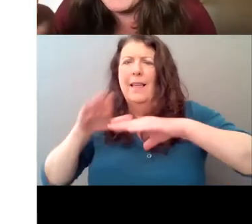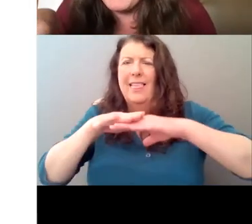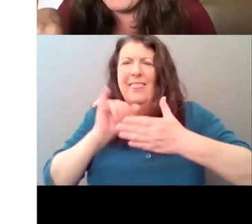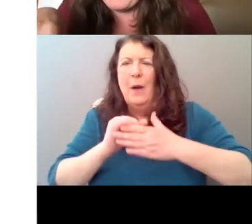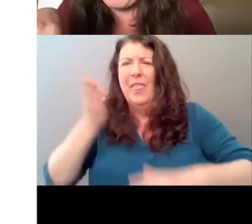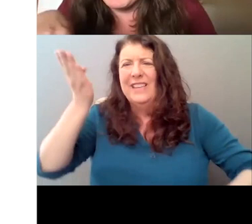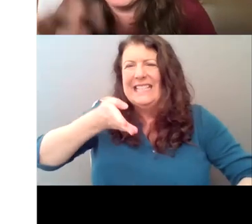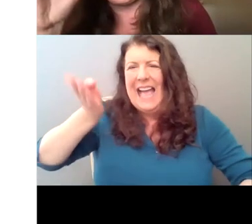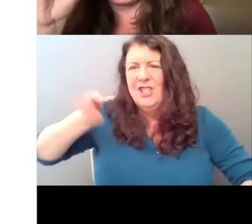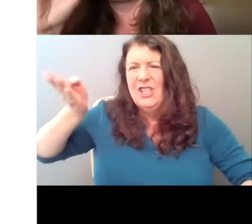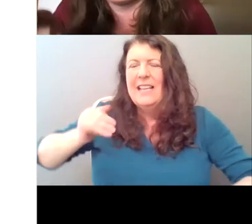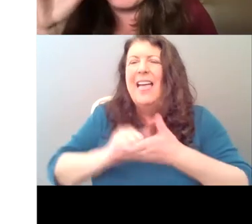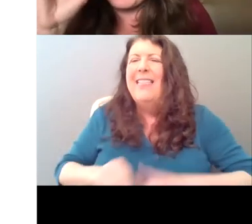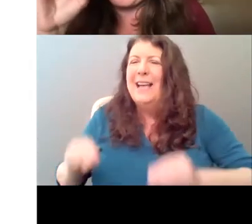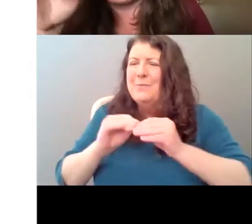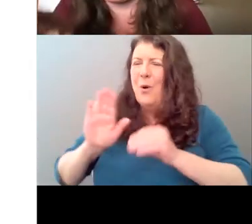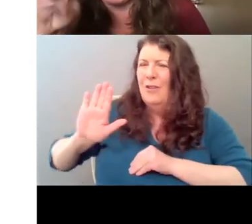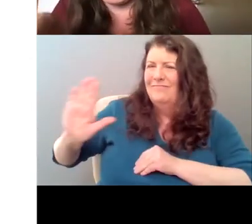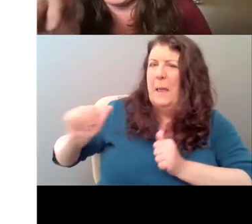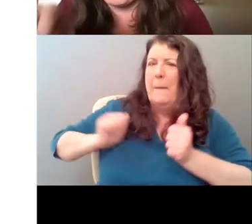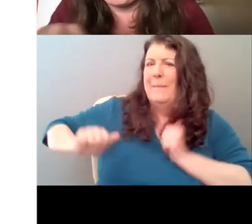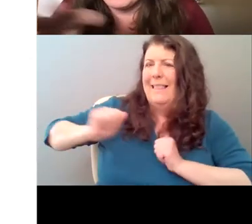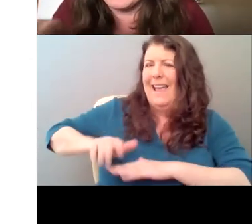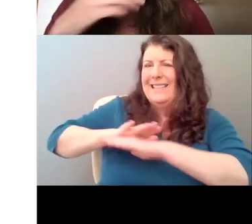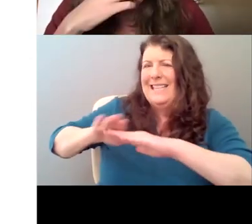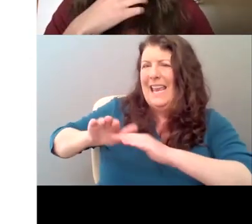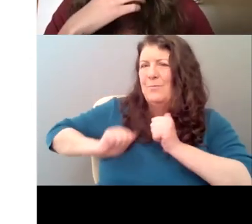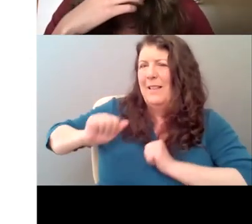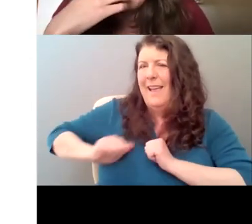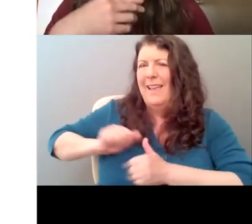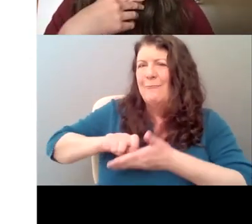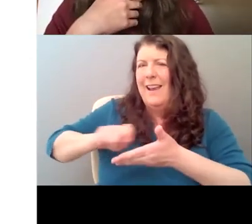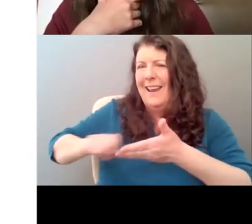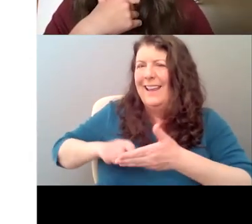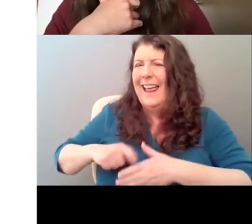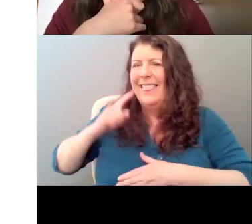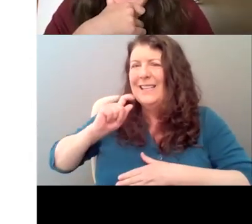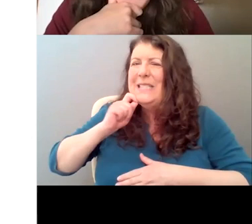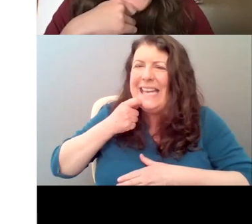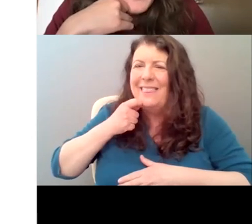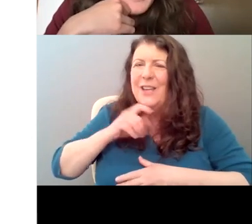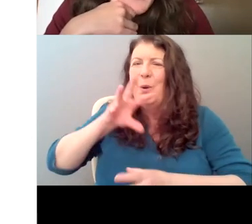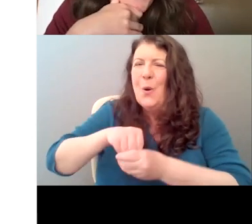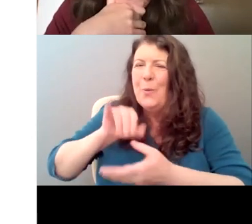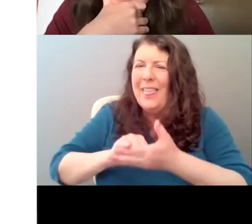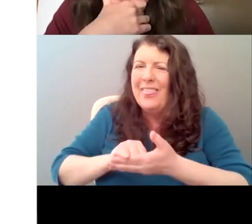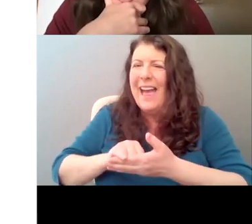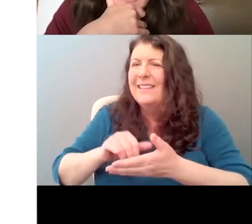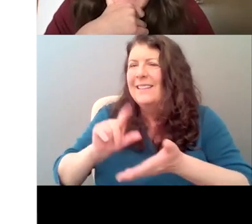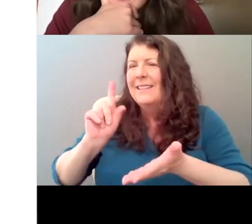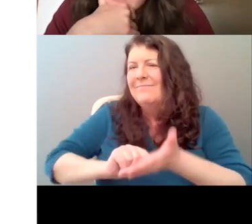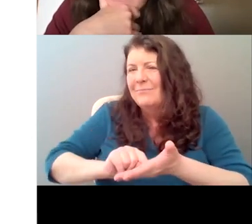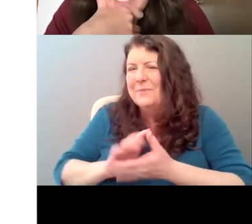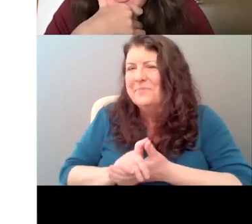thing. Um, and I just think it's cool that you incorporated that, um, into the script. Um, so now, um, we're